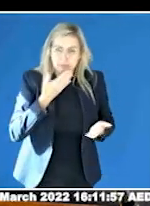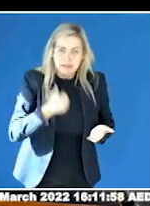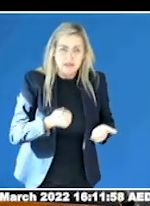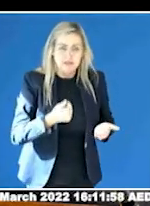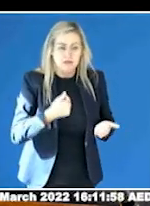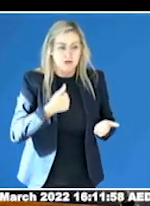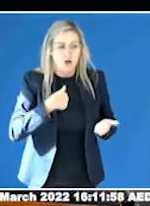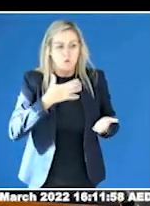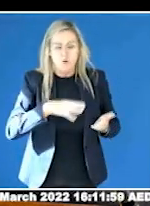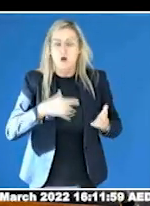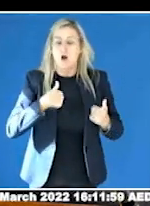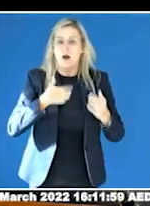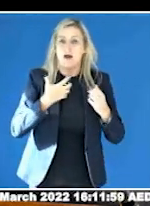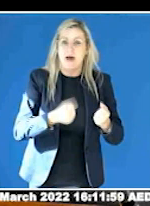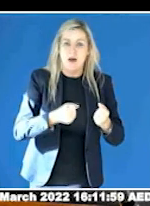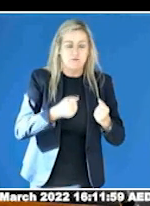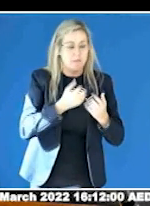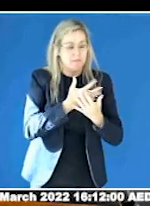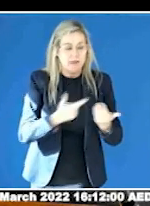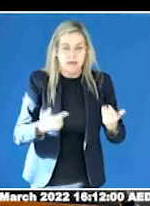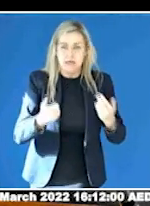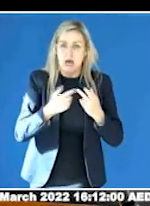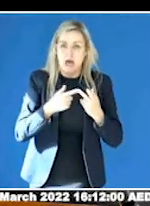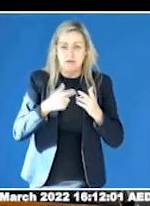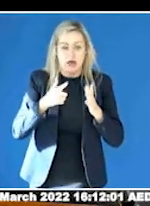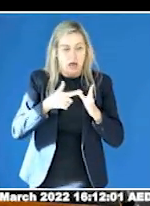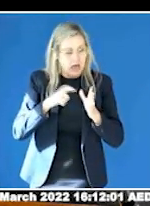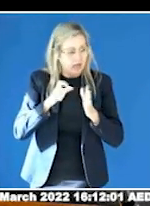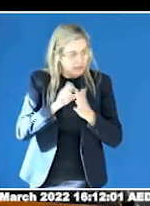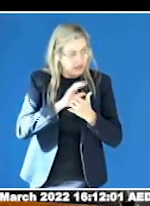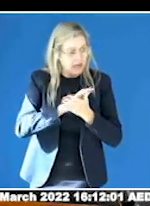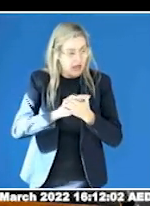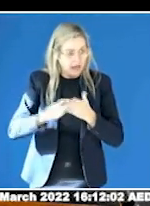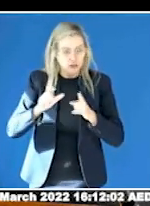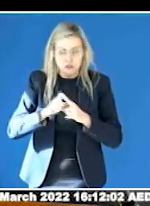ADHD, CPTSD, human being. Thank you.